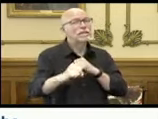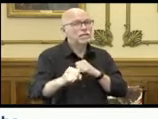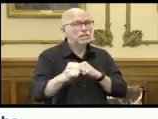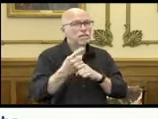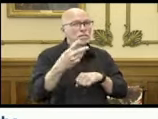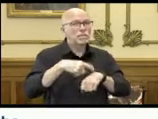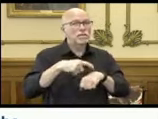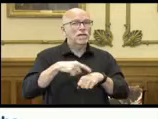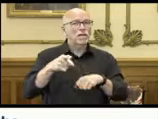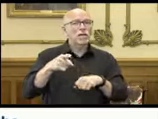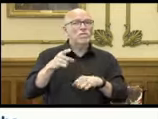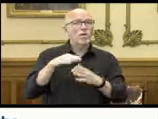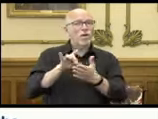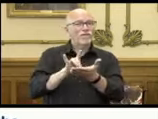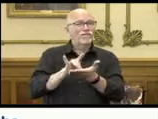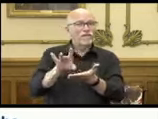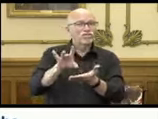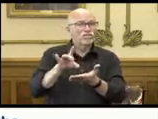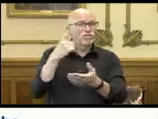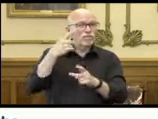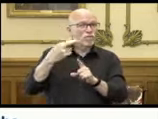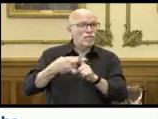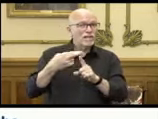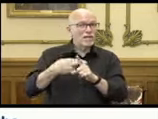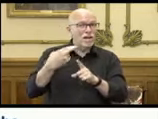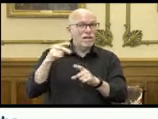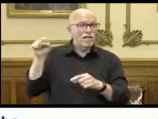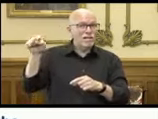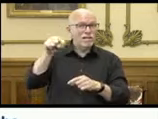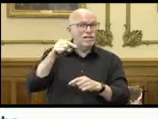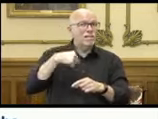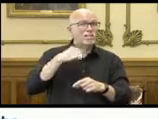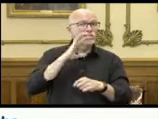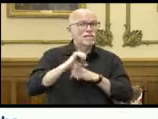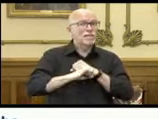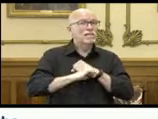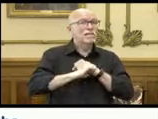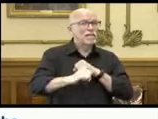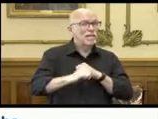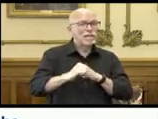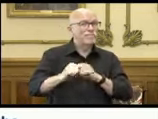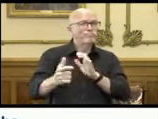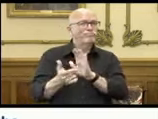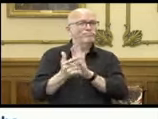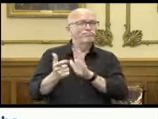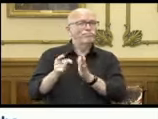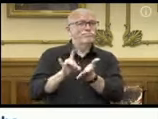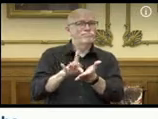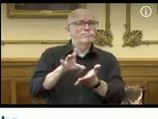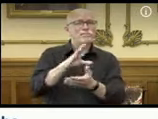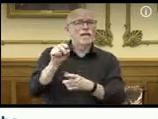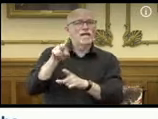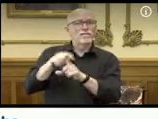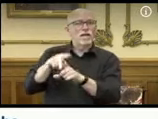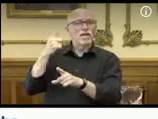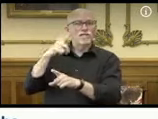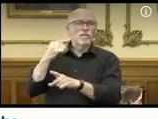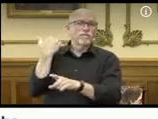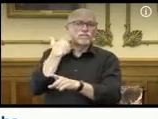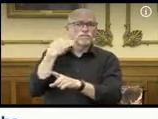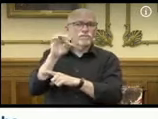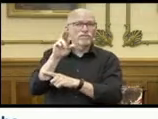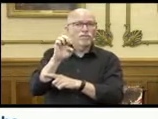moratorium on evictions from rental properties and the prohibition on filing foreclosures through August